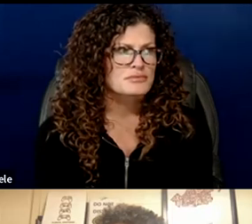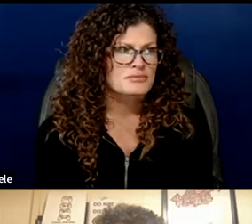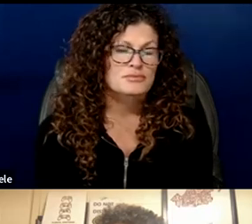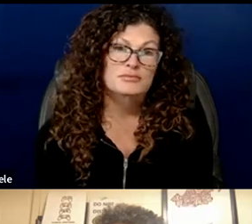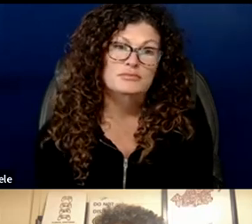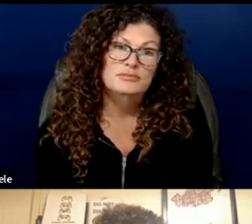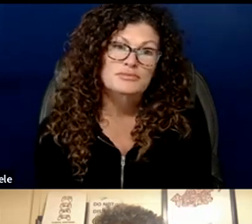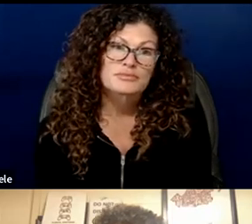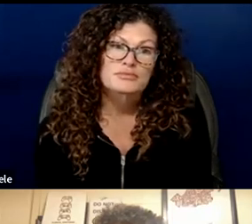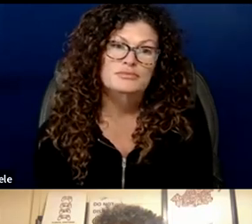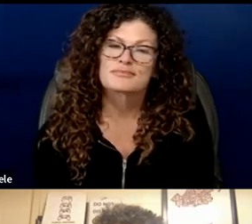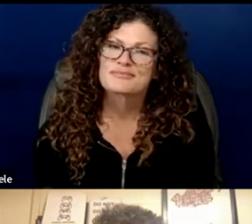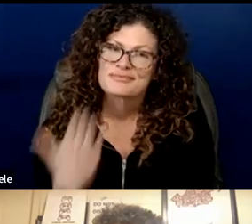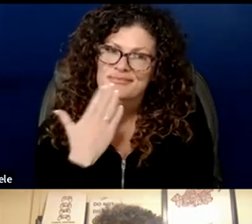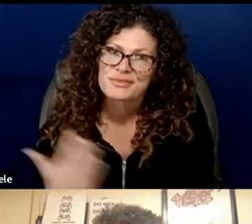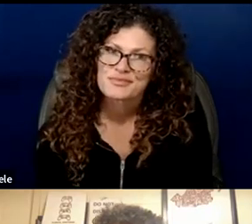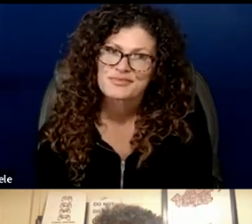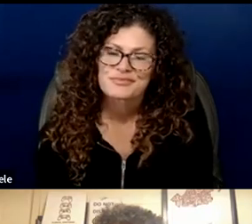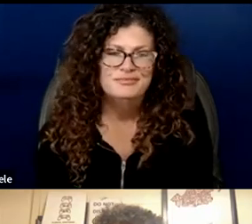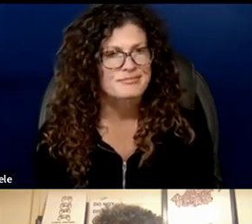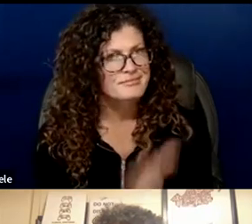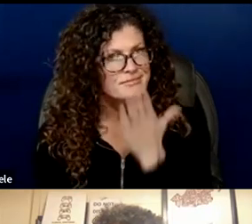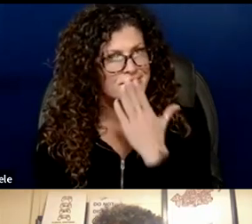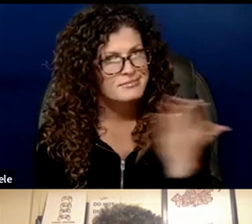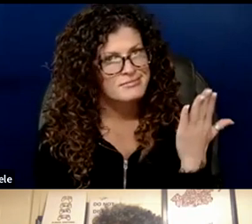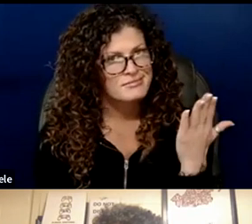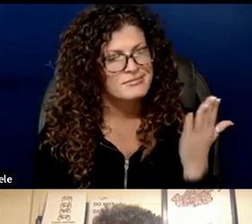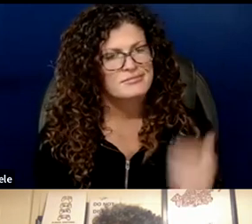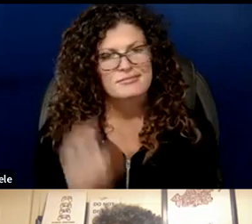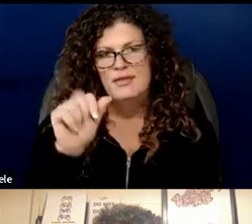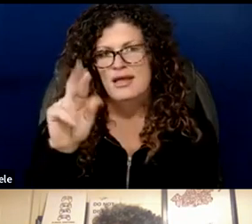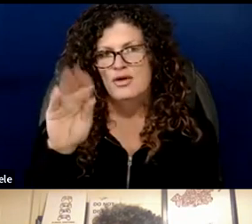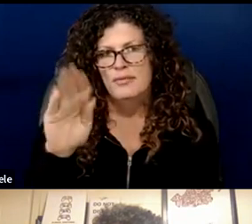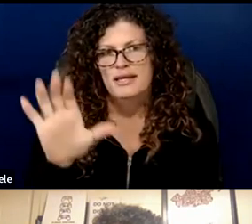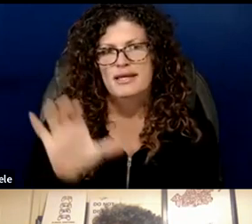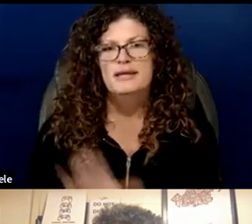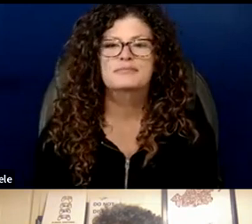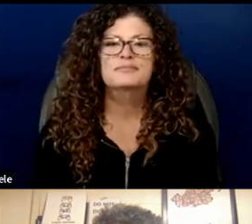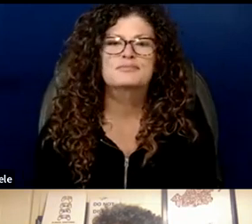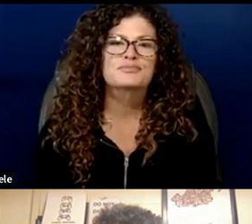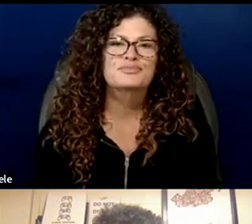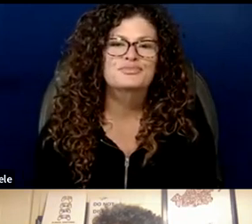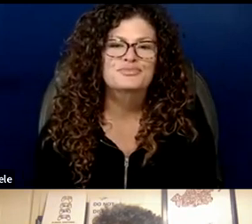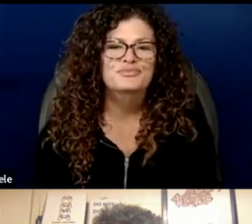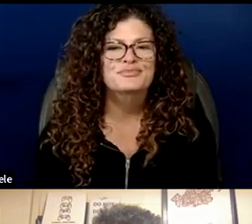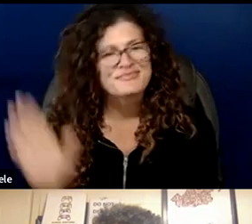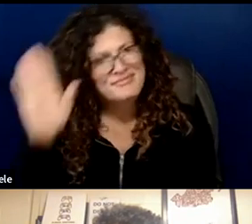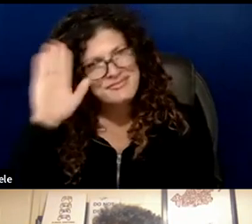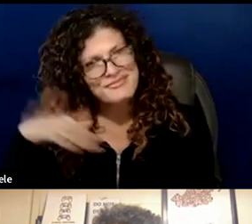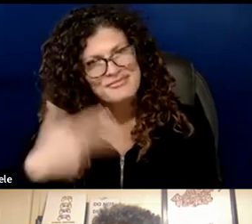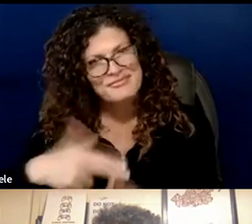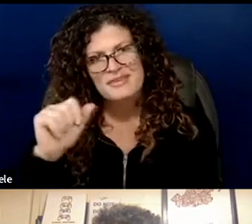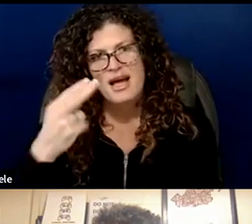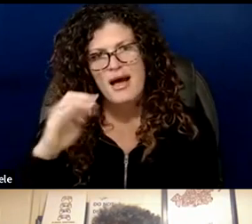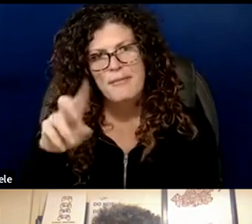thank you very much and our arabic interpreter please hello everyone my name is